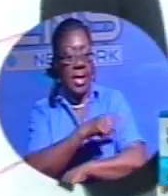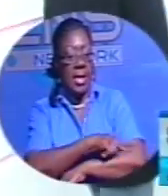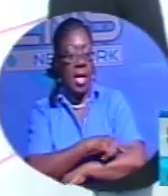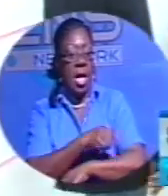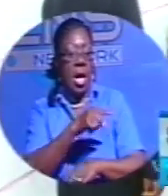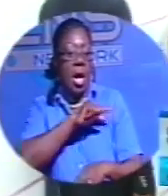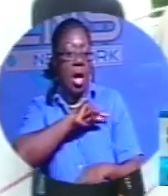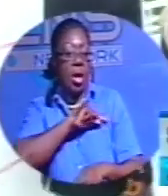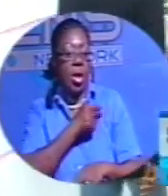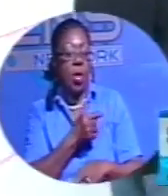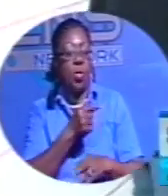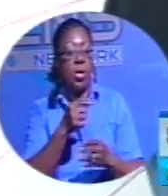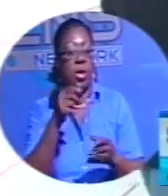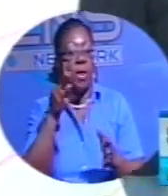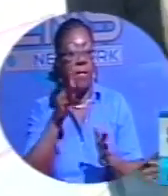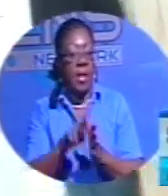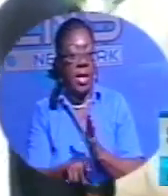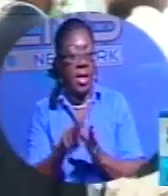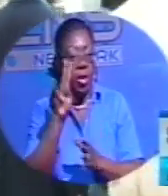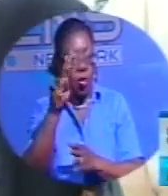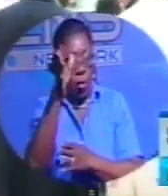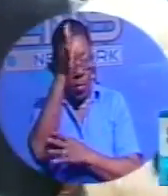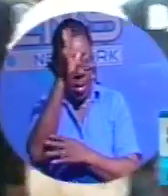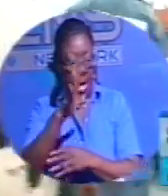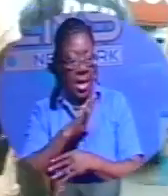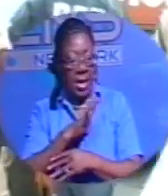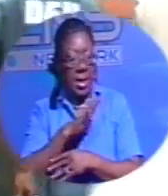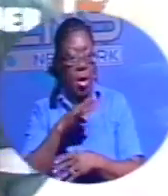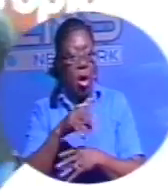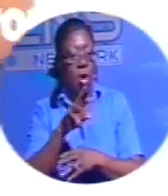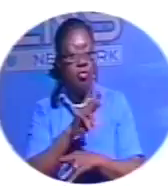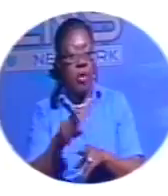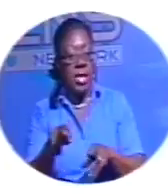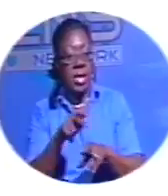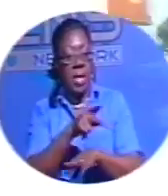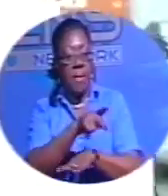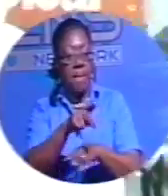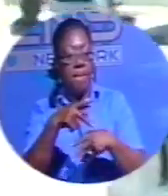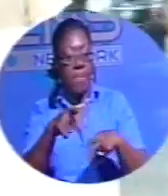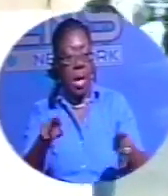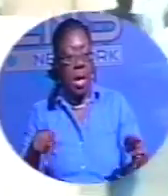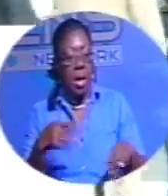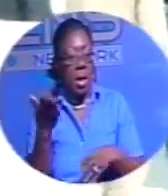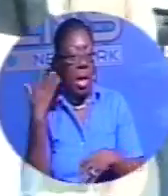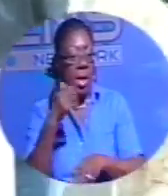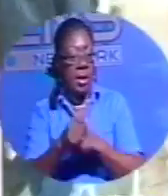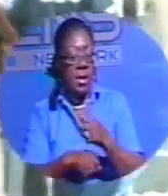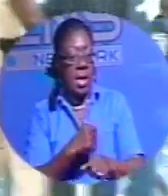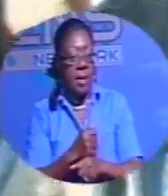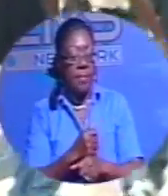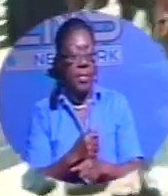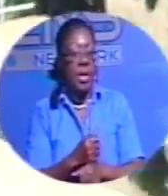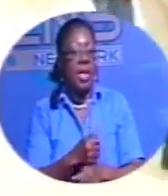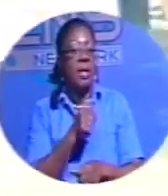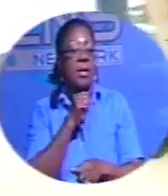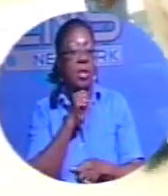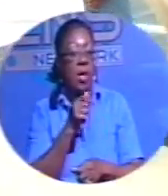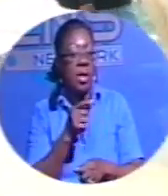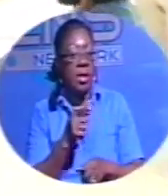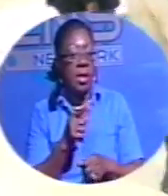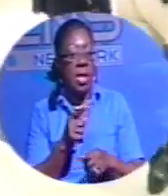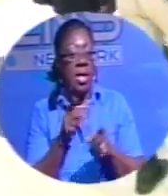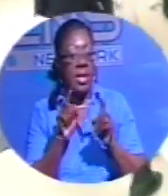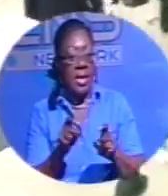Smith and Kimiko Jones. The two were gunned down in Ridgeland Park last year. In court today, Stubbs was not required to enter a plea